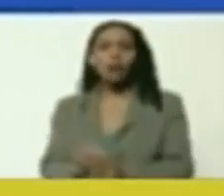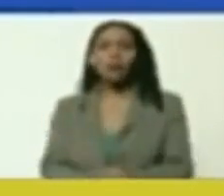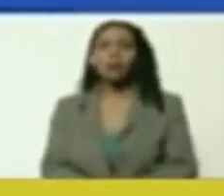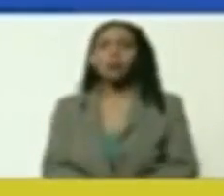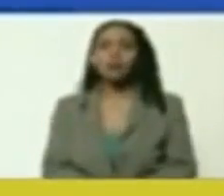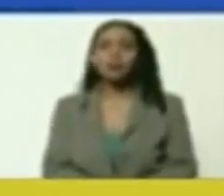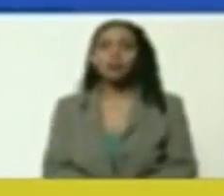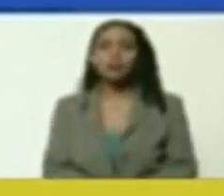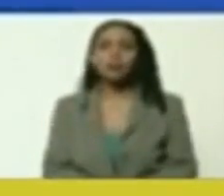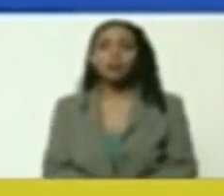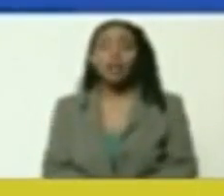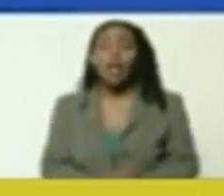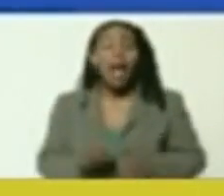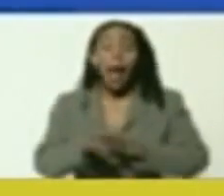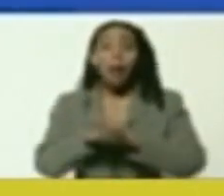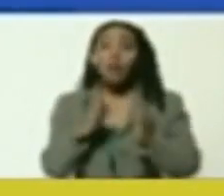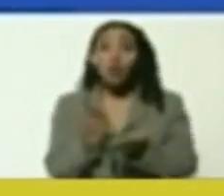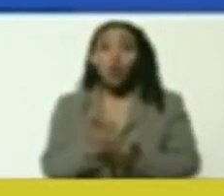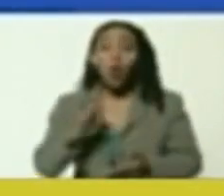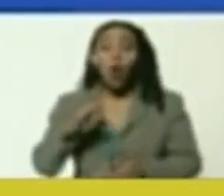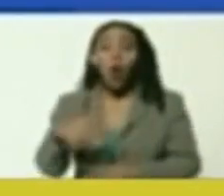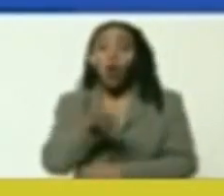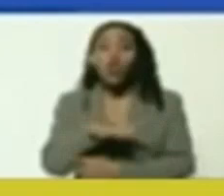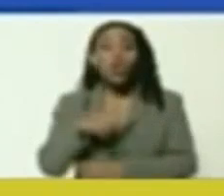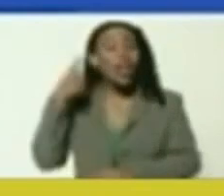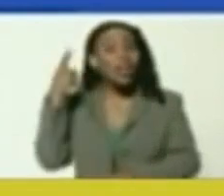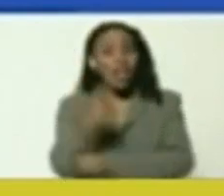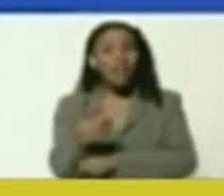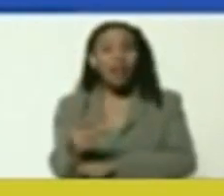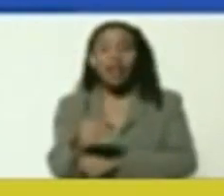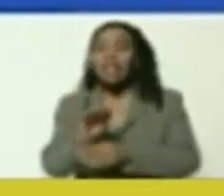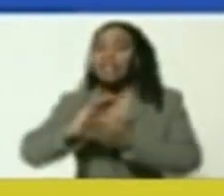without imperialism. It is the world,